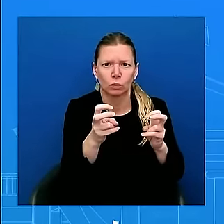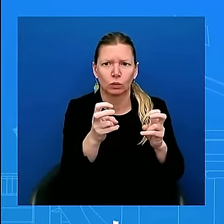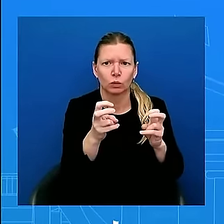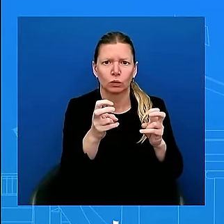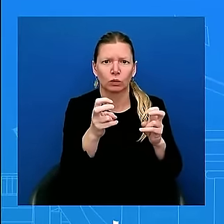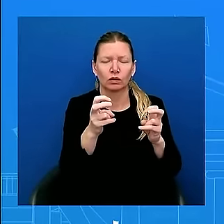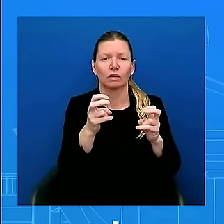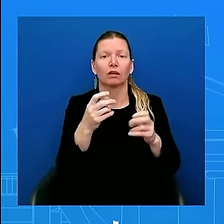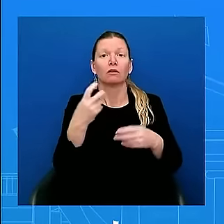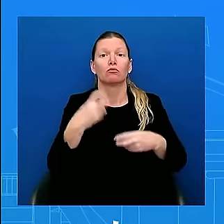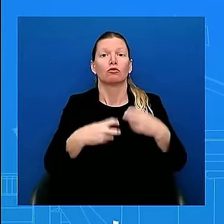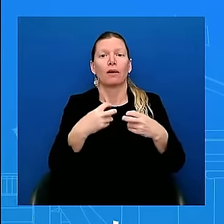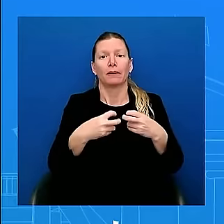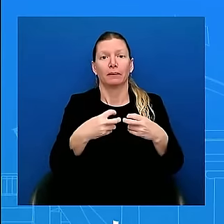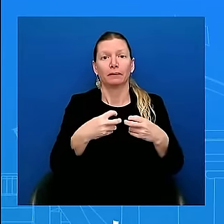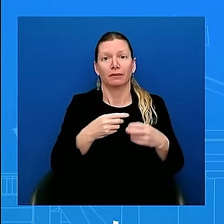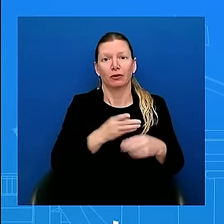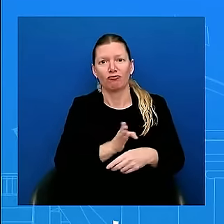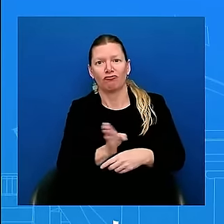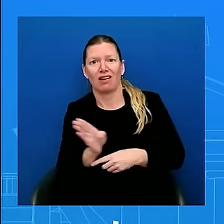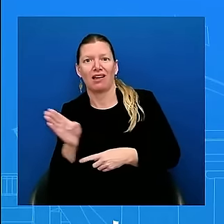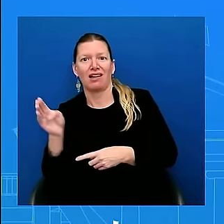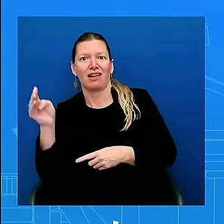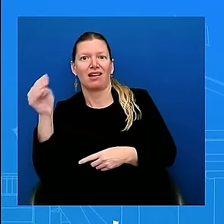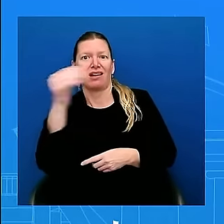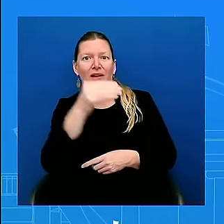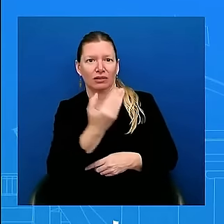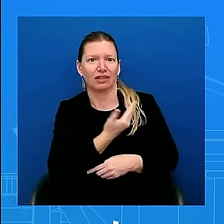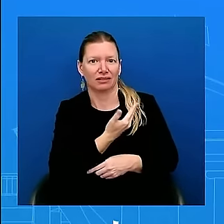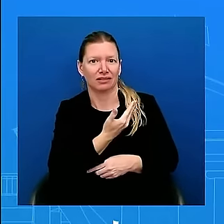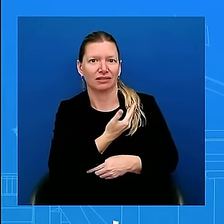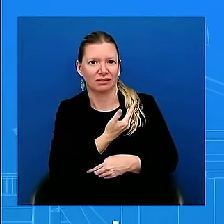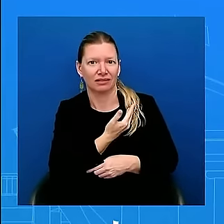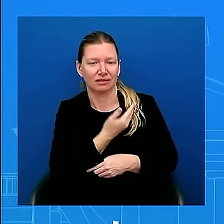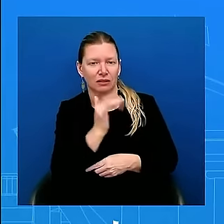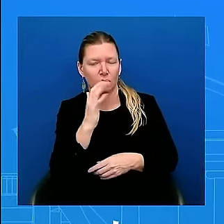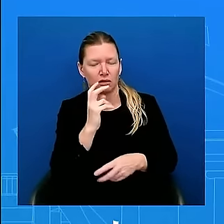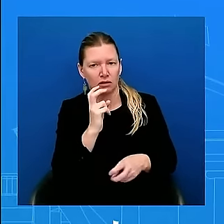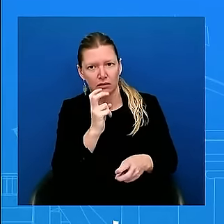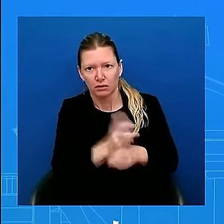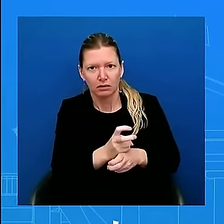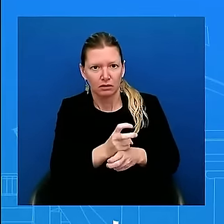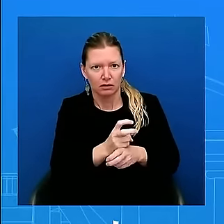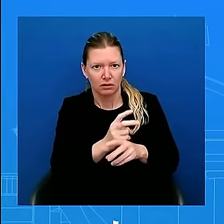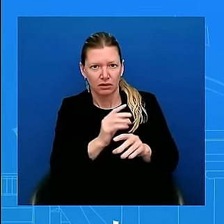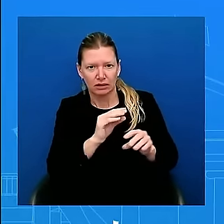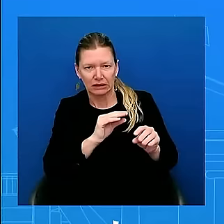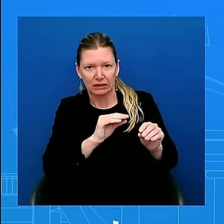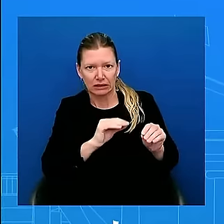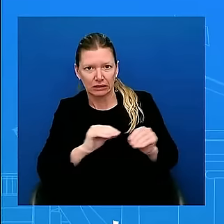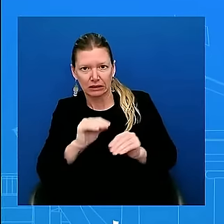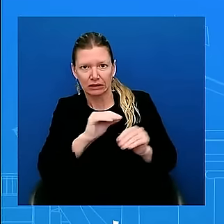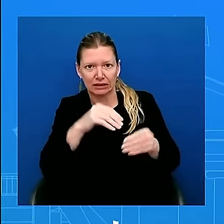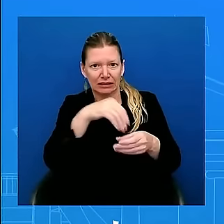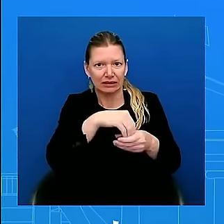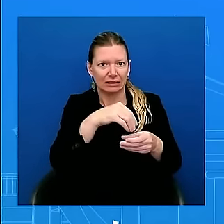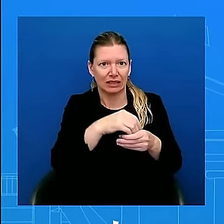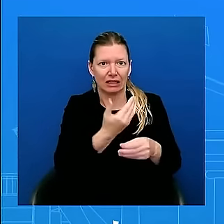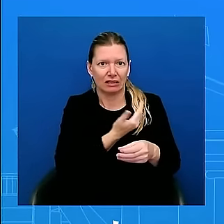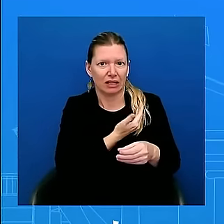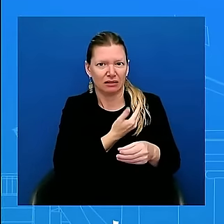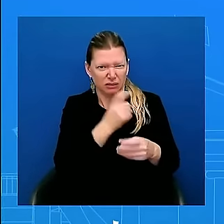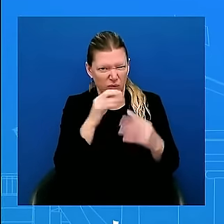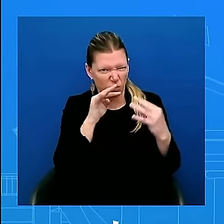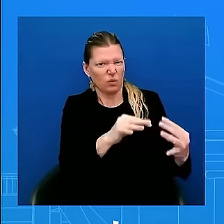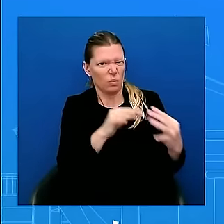one of the reasons why it's so dang difficult to move things around inside Gaza is because there's a war going on and bombs are dropping. And regrettably,